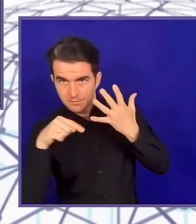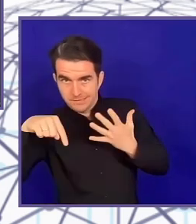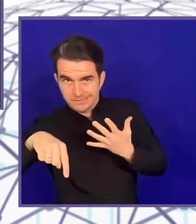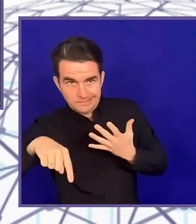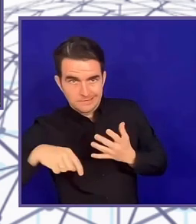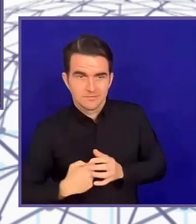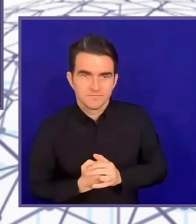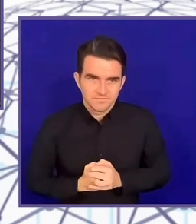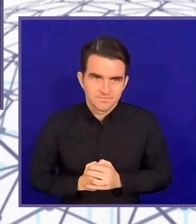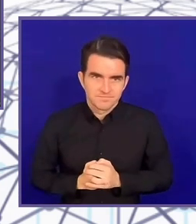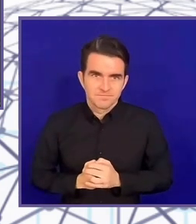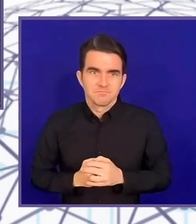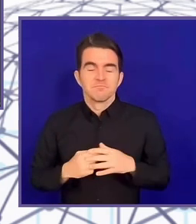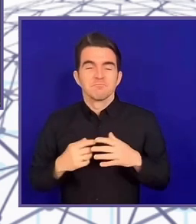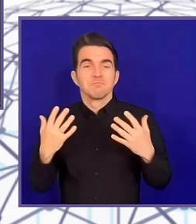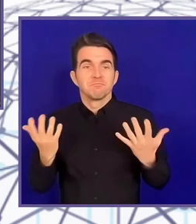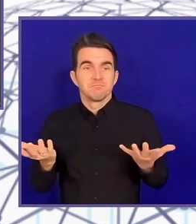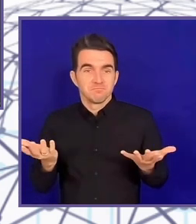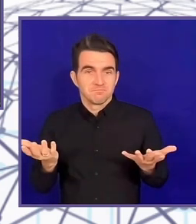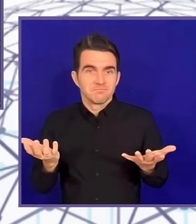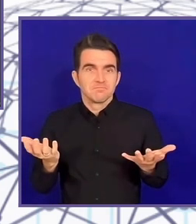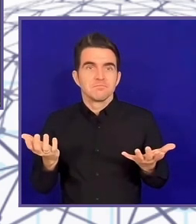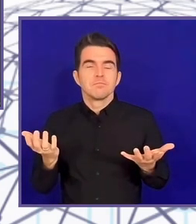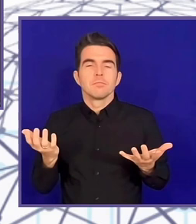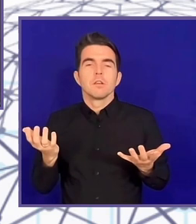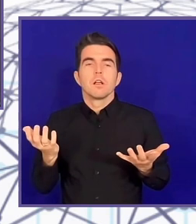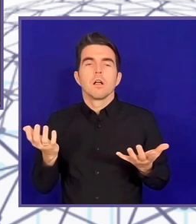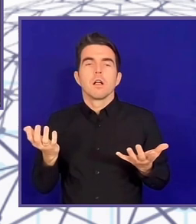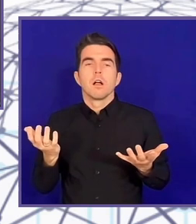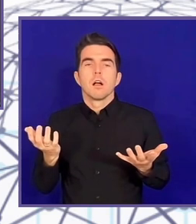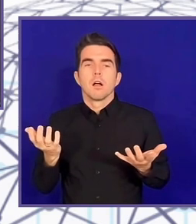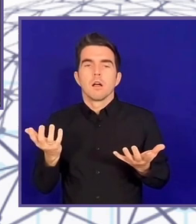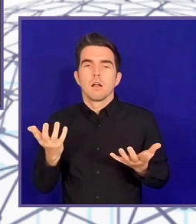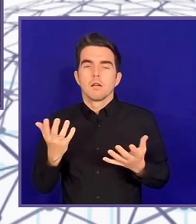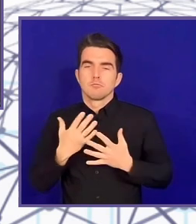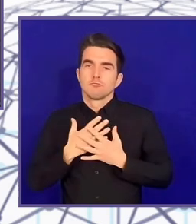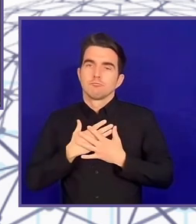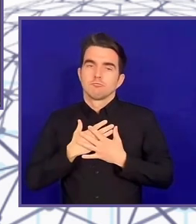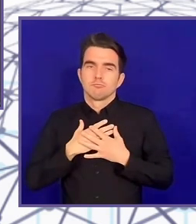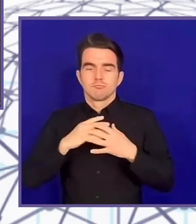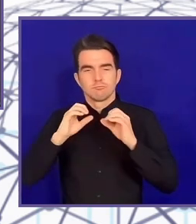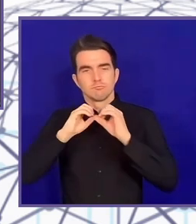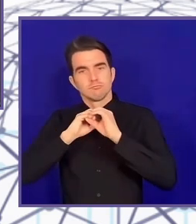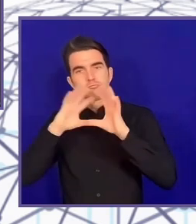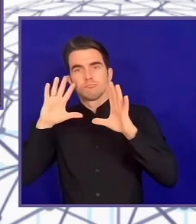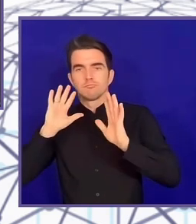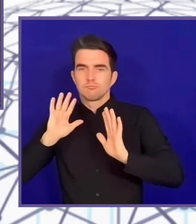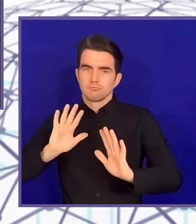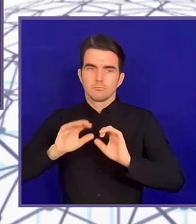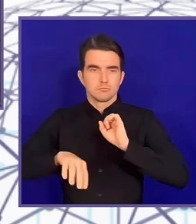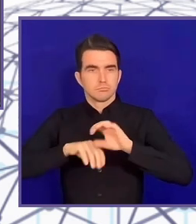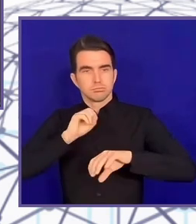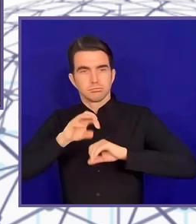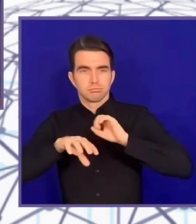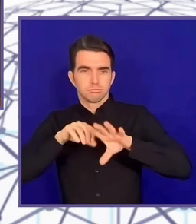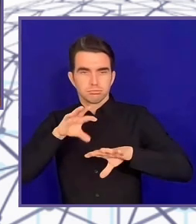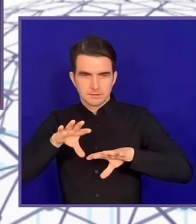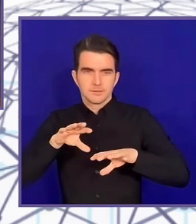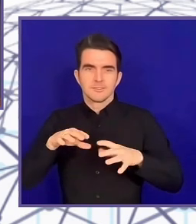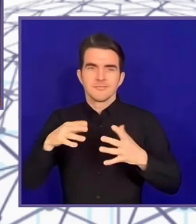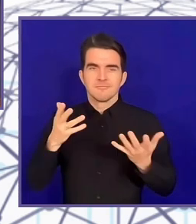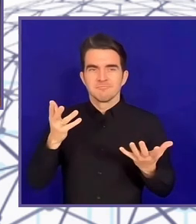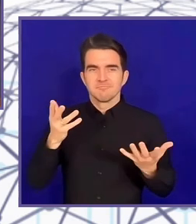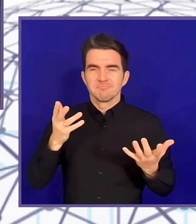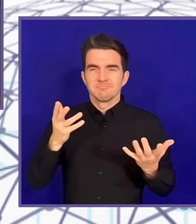impressed with our friends from Koala who were talking about the importance of context. So much of these designs really does